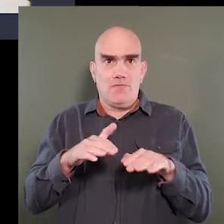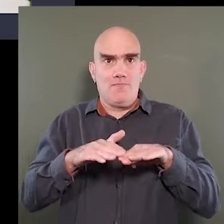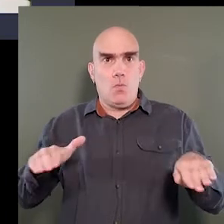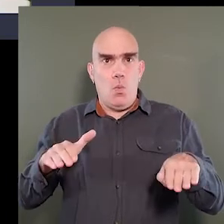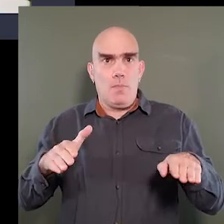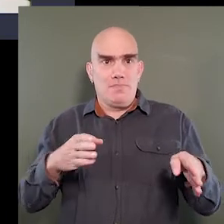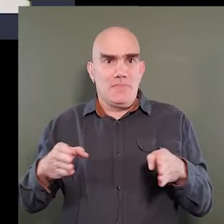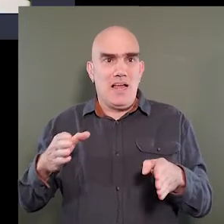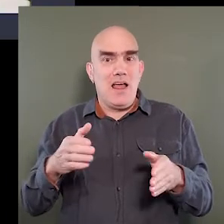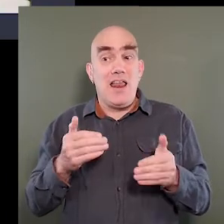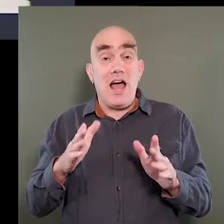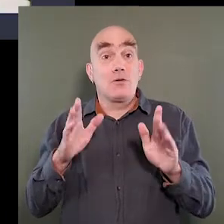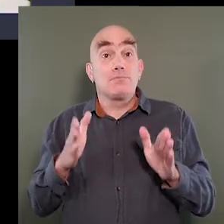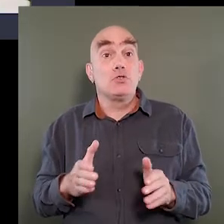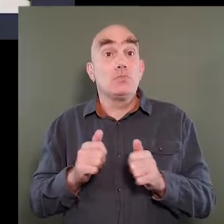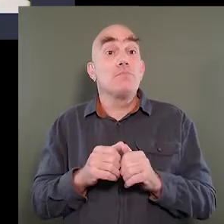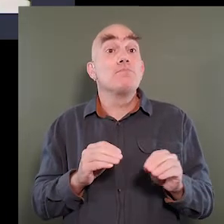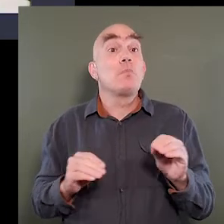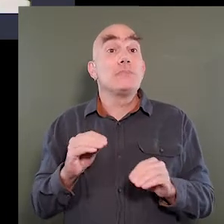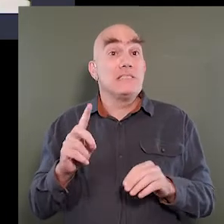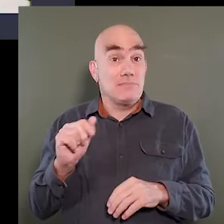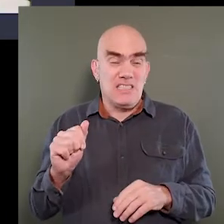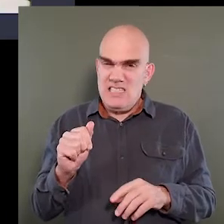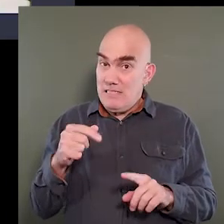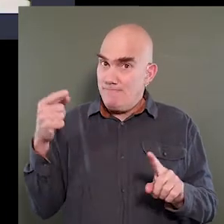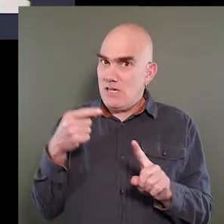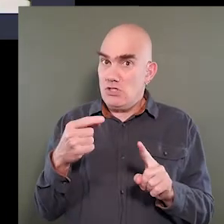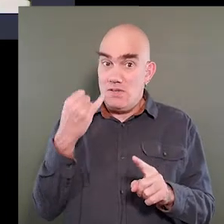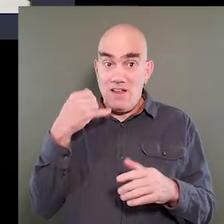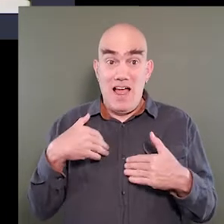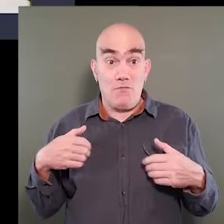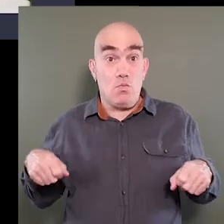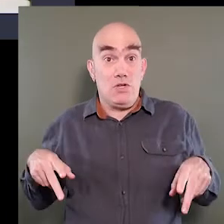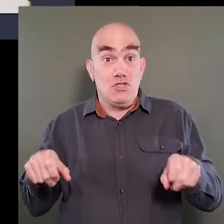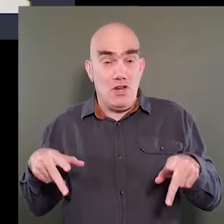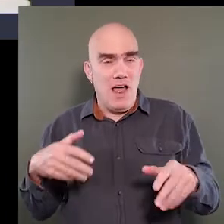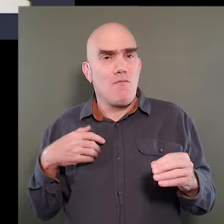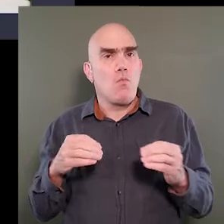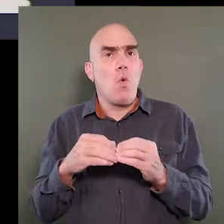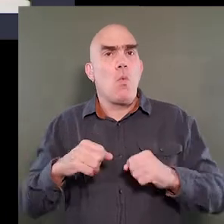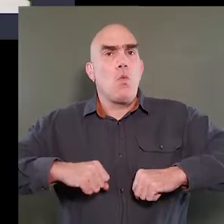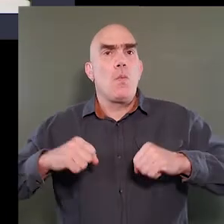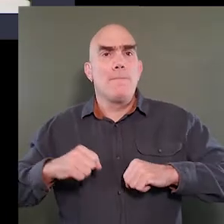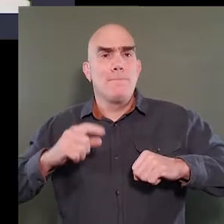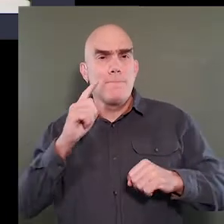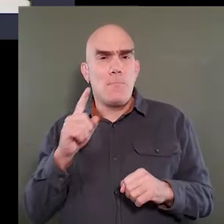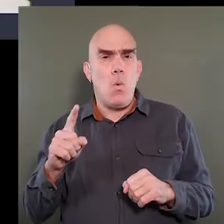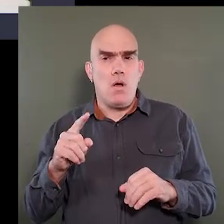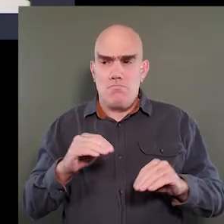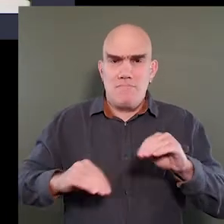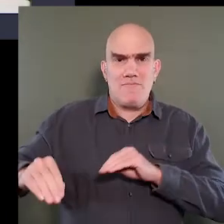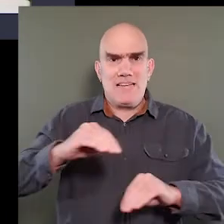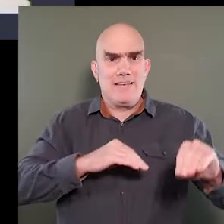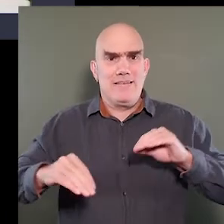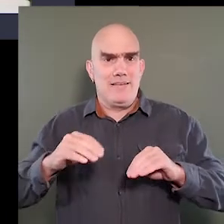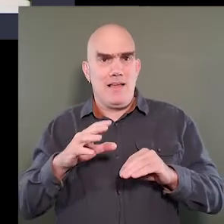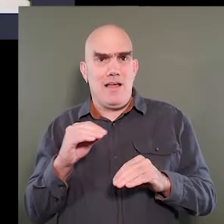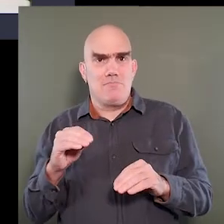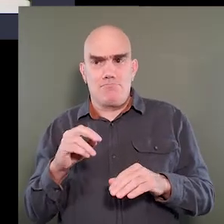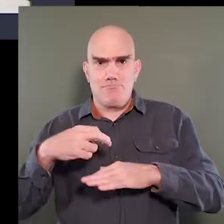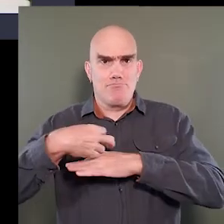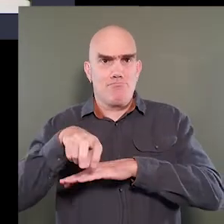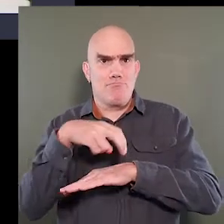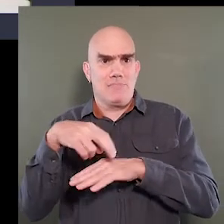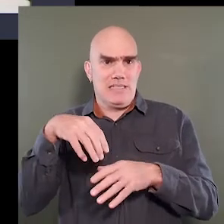allows a person with mobility disabilities, especially in a wheelchair or a walker, to have more room to navigate and or turn around within spaces.